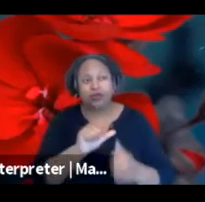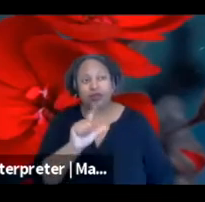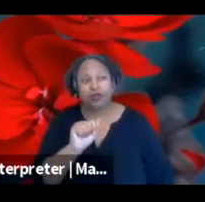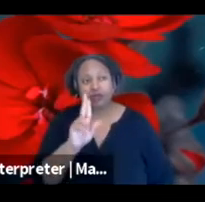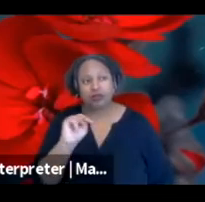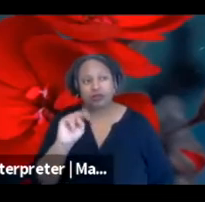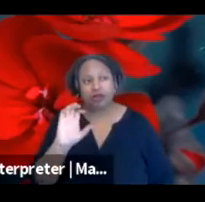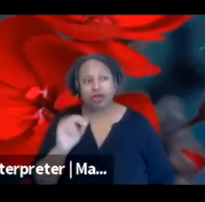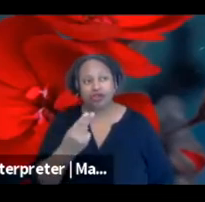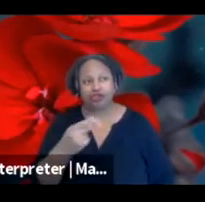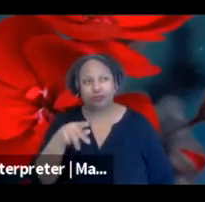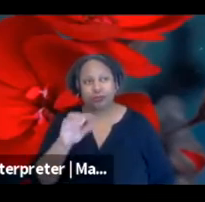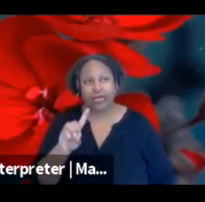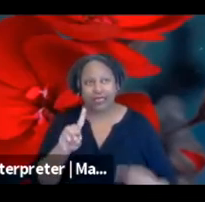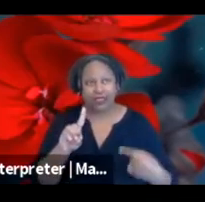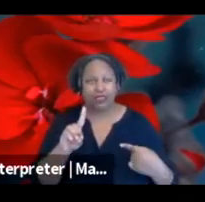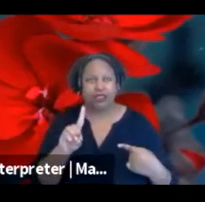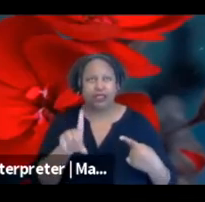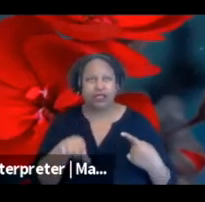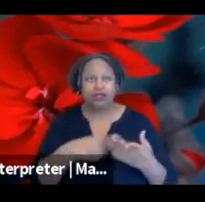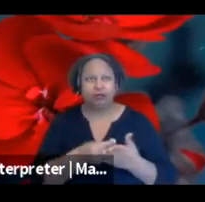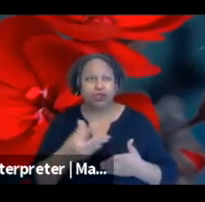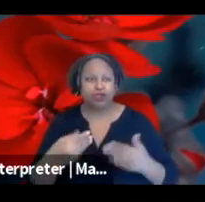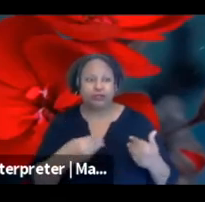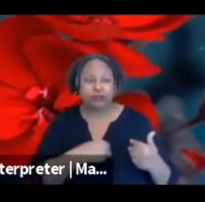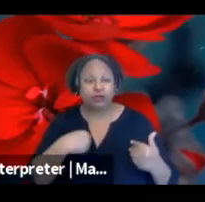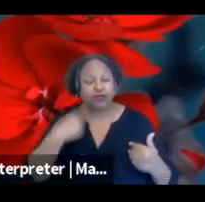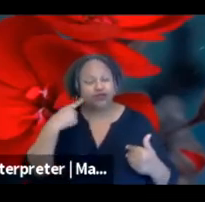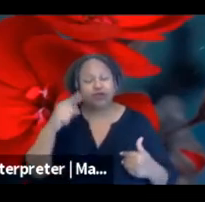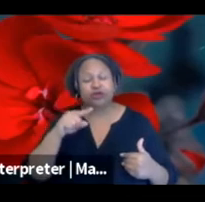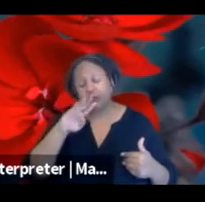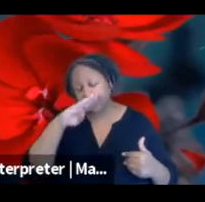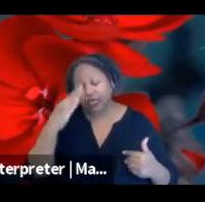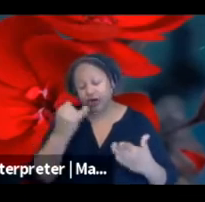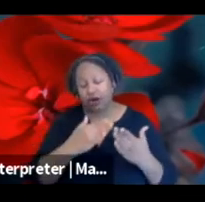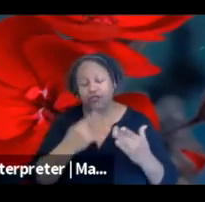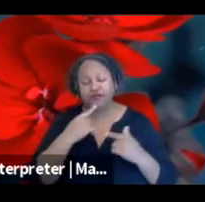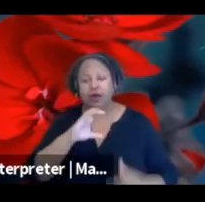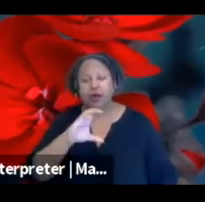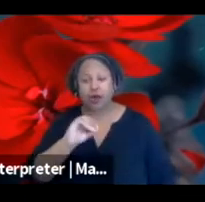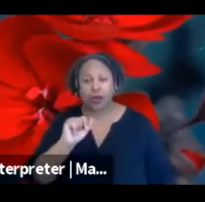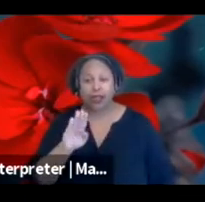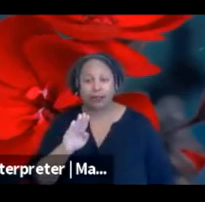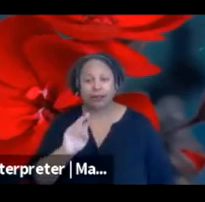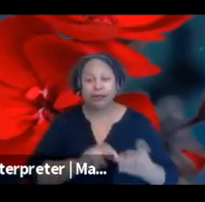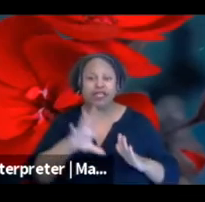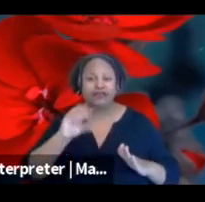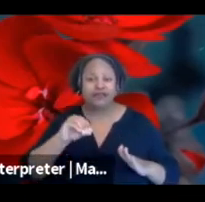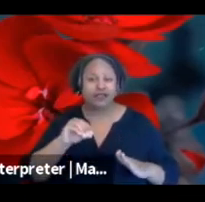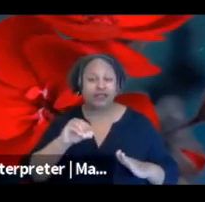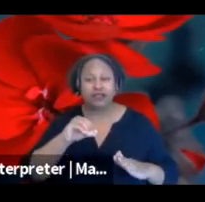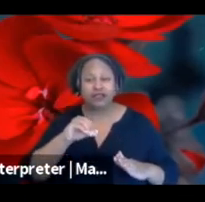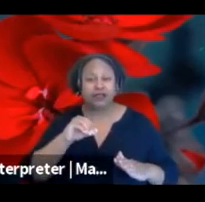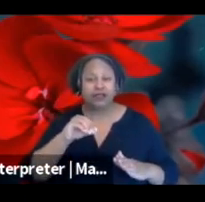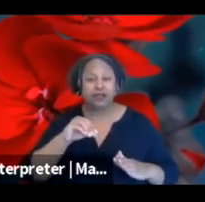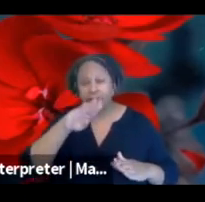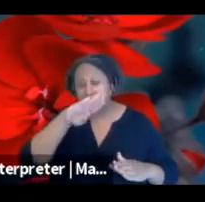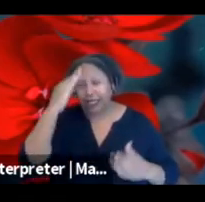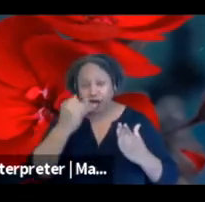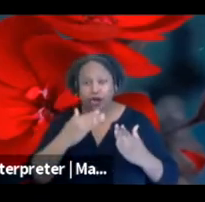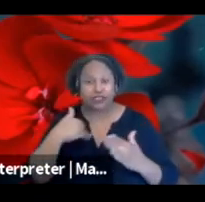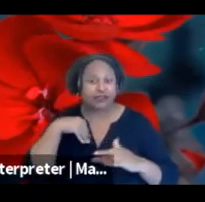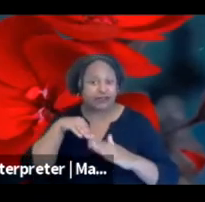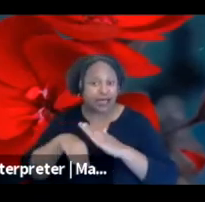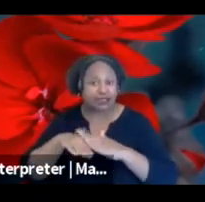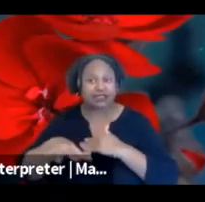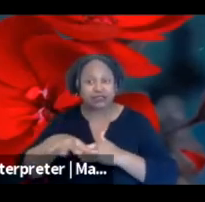artists for the CoLab? For example, 50 Black artists can get access to the space for a year, and TAC can